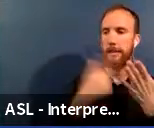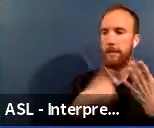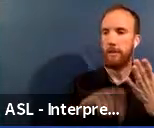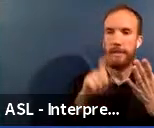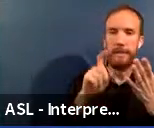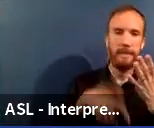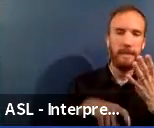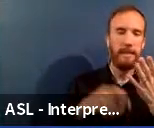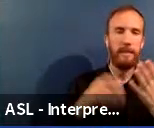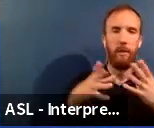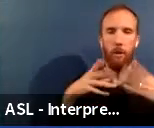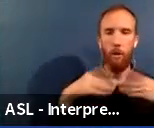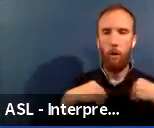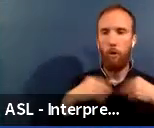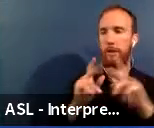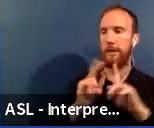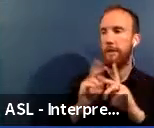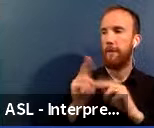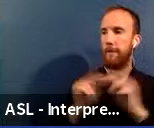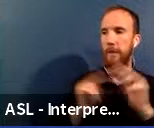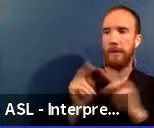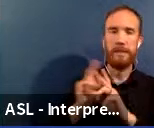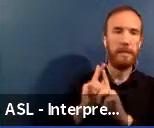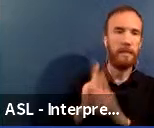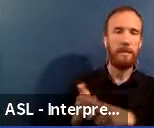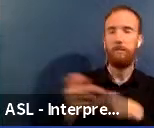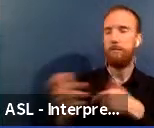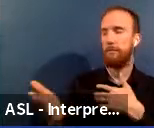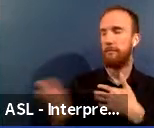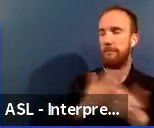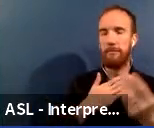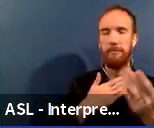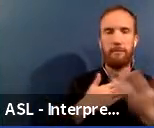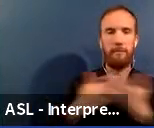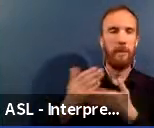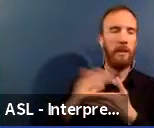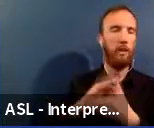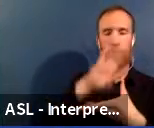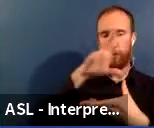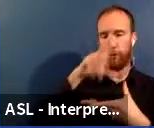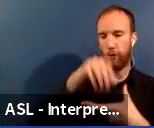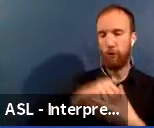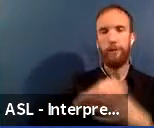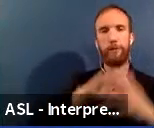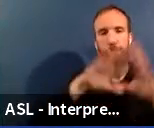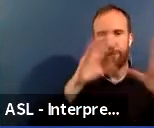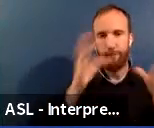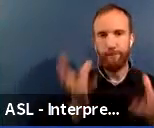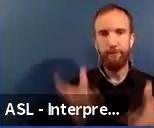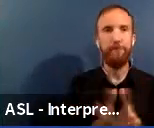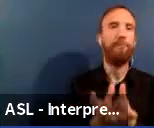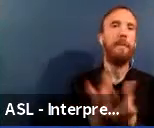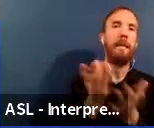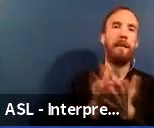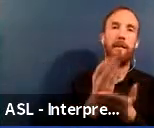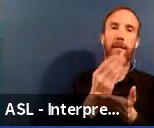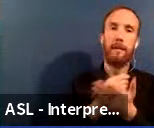and lease facilities are considered part of the overall capital plan prioritization process.